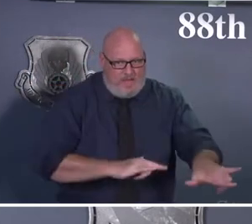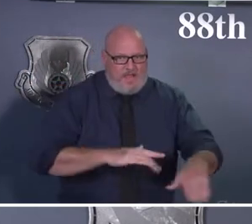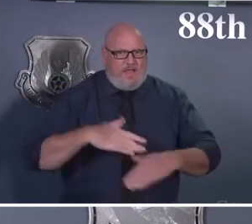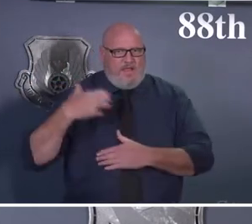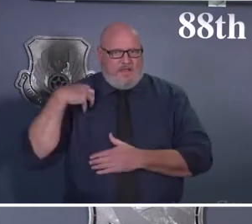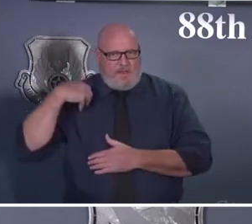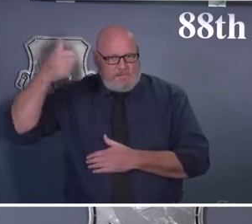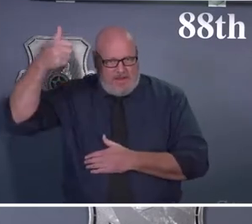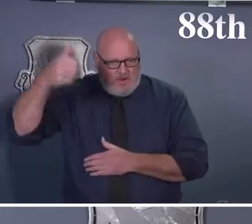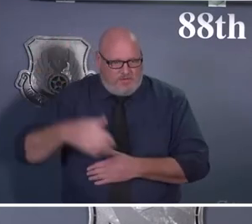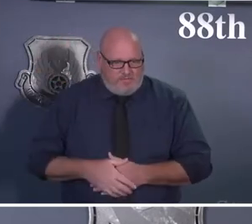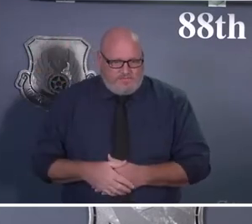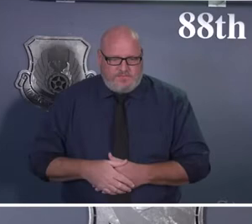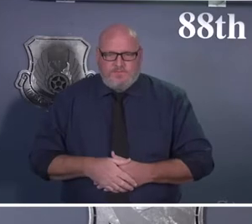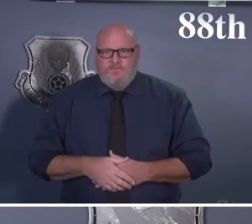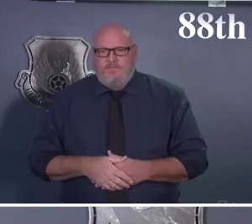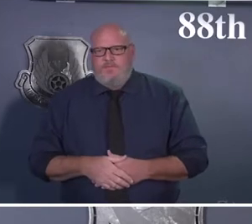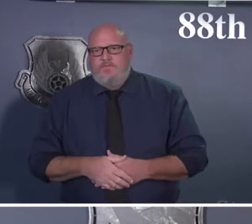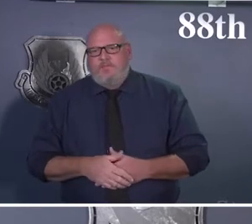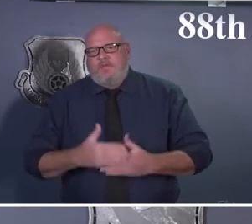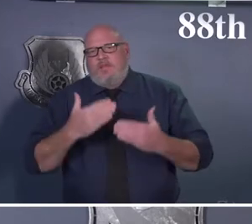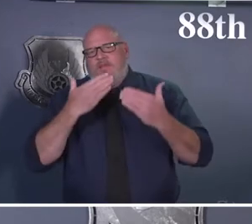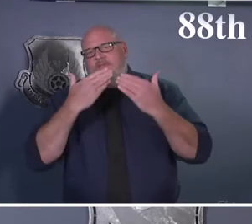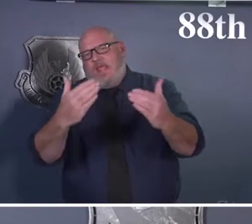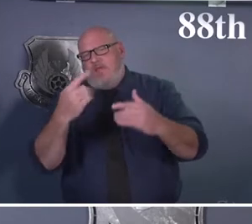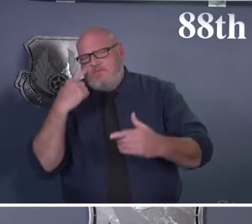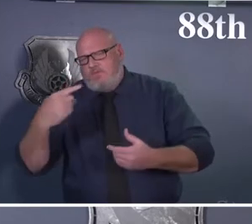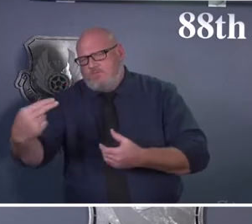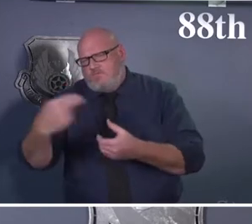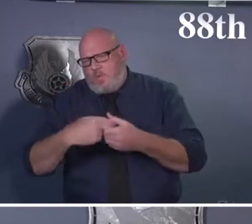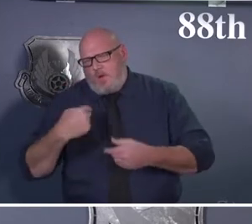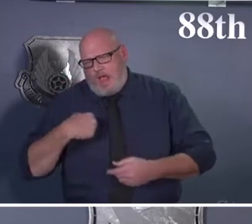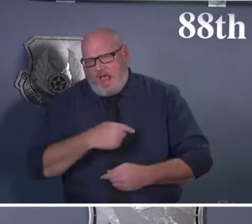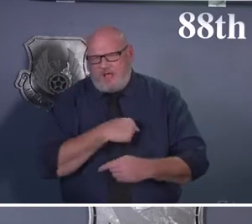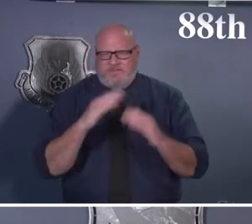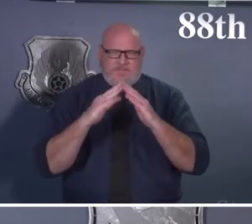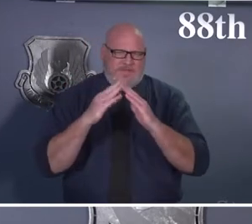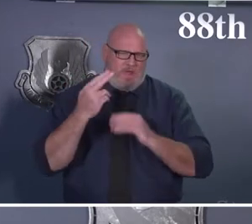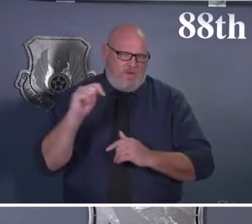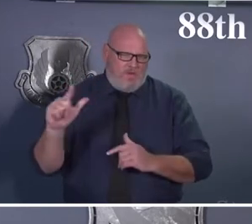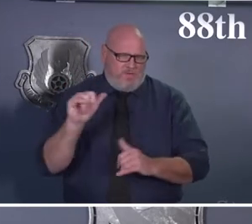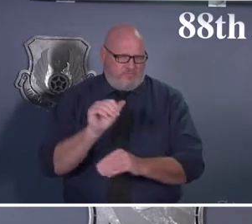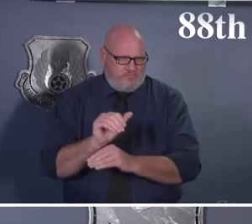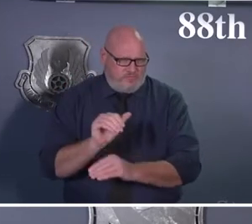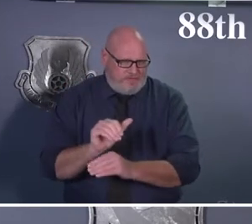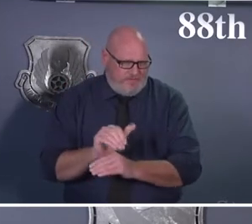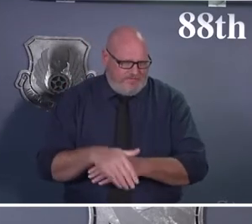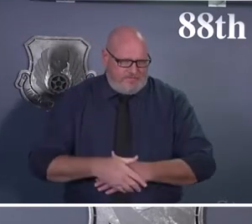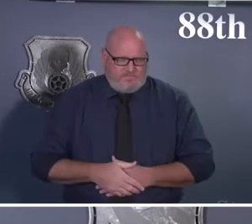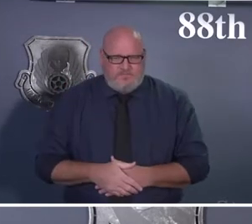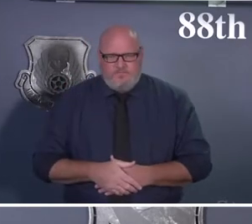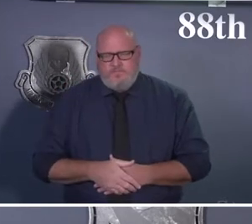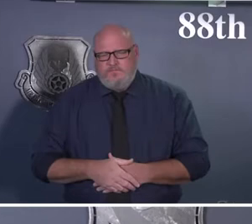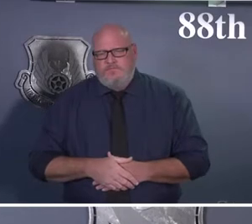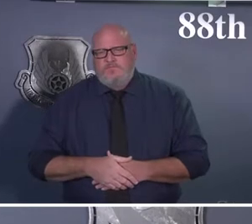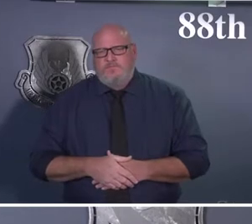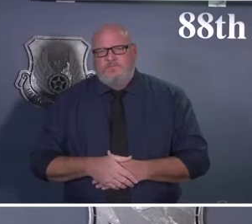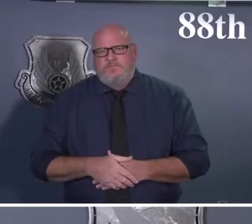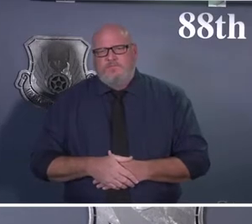you for joining us for another COVID Town Hall so that we can provide you an update of where Wright-Patterson Air Force Base sits today.